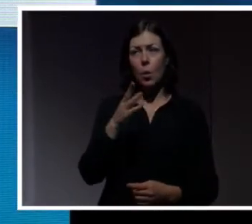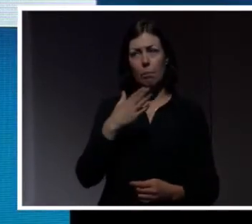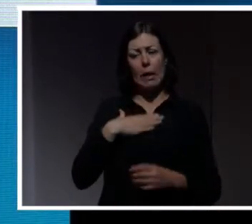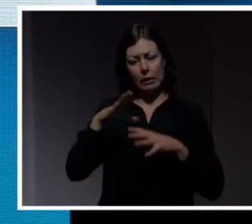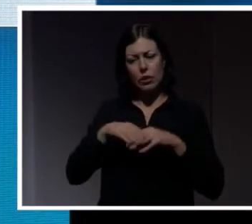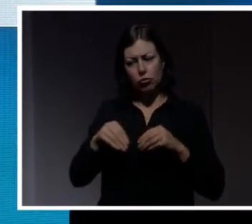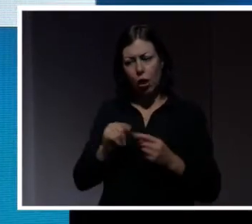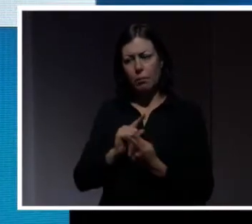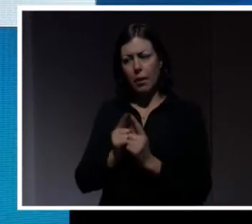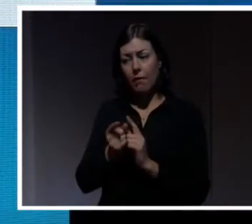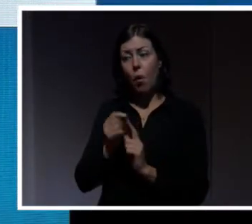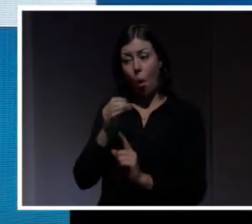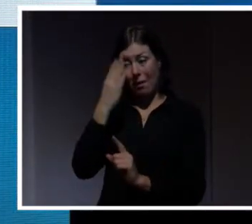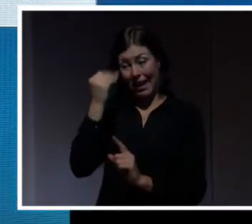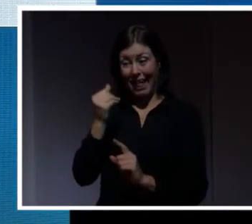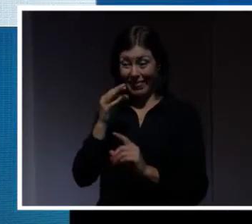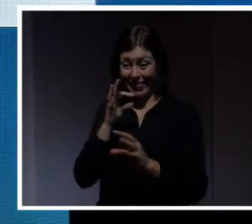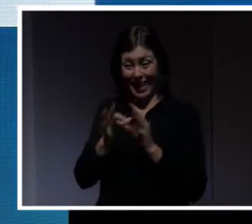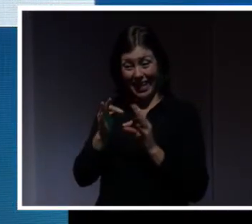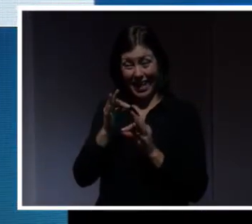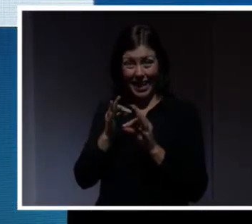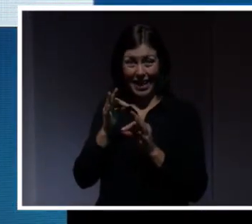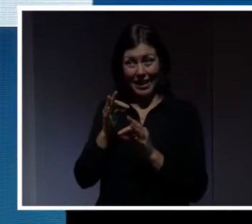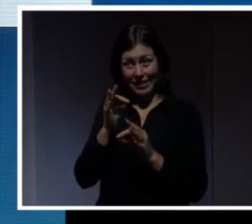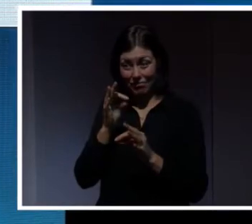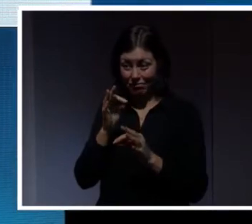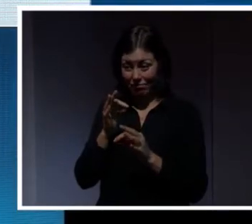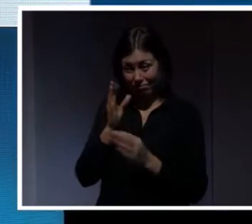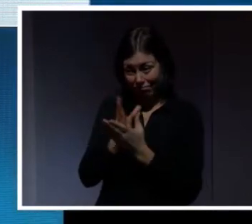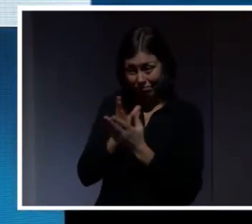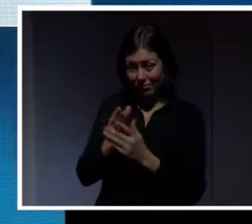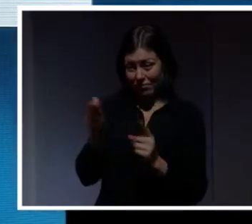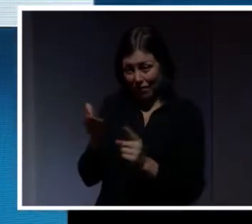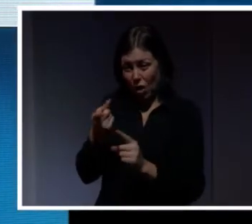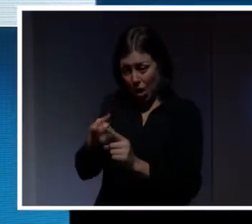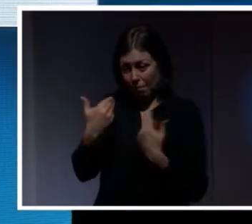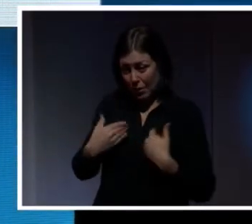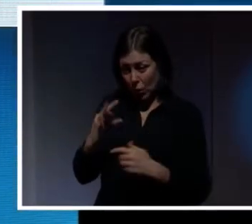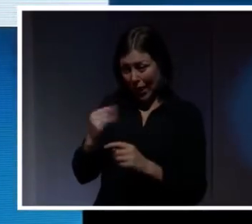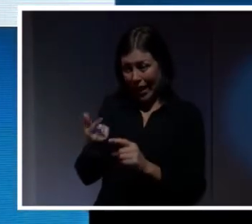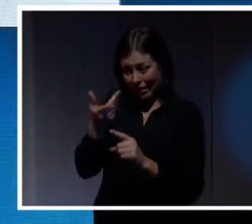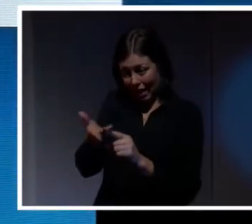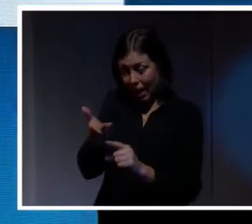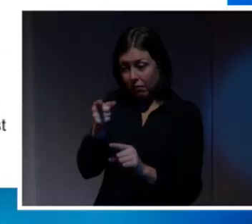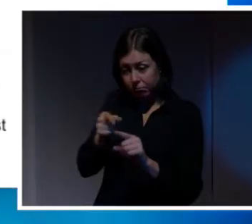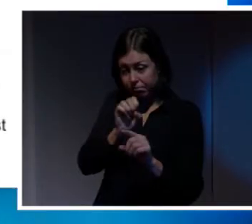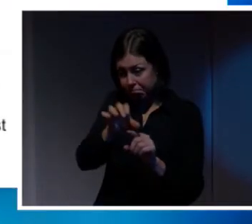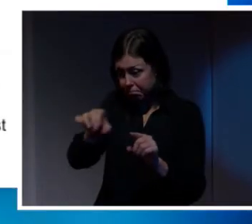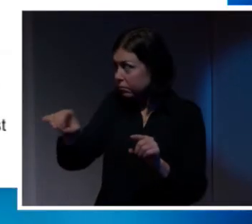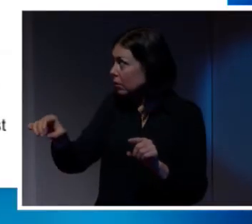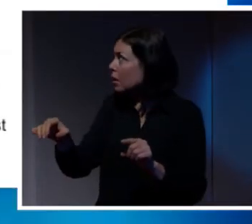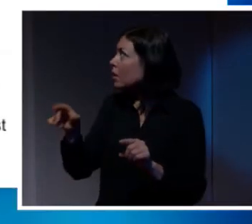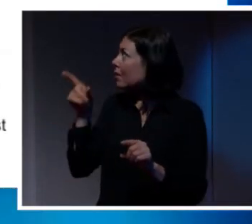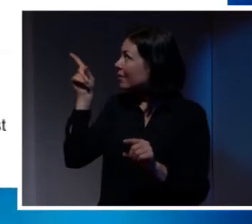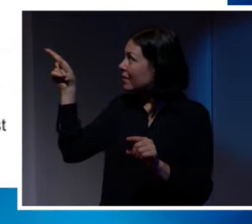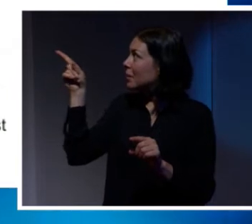identify people's personalities in a scientific way, the correlations aren't particularly strong. So this is a